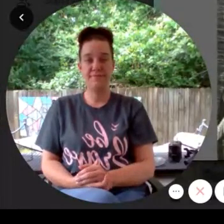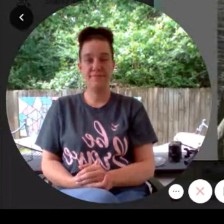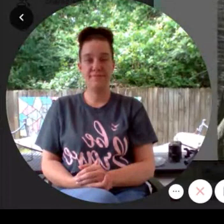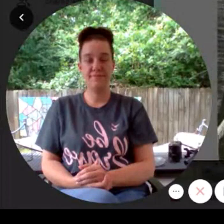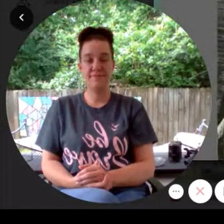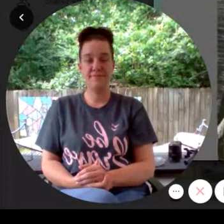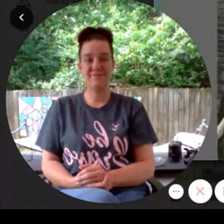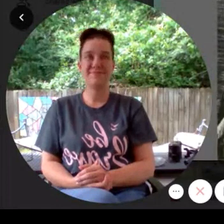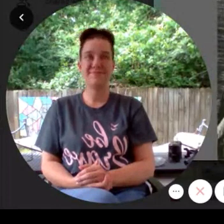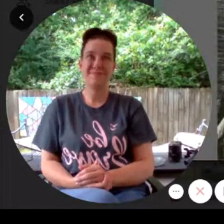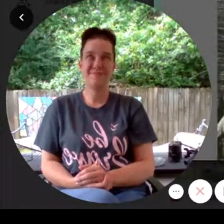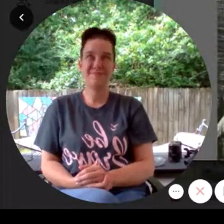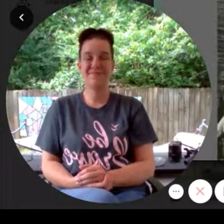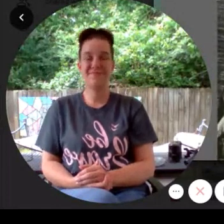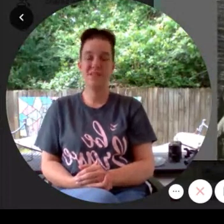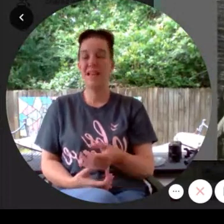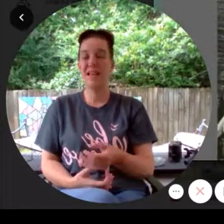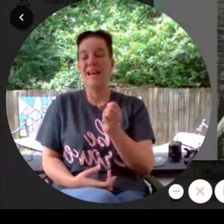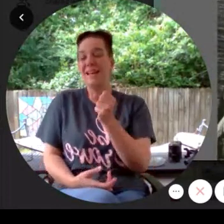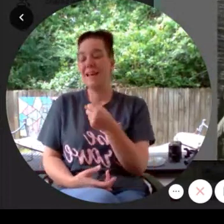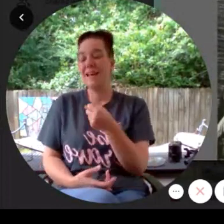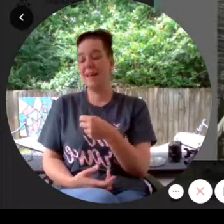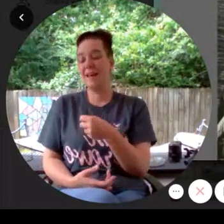Yeah, said Niles.